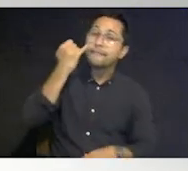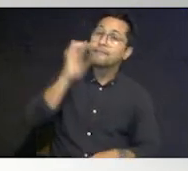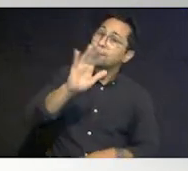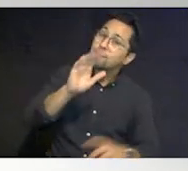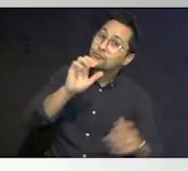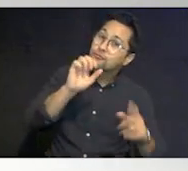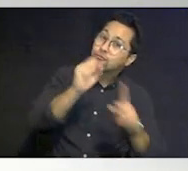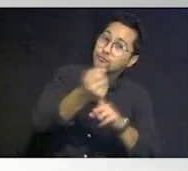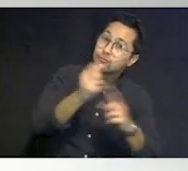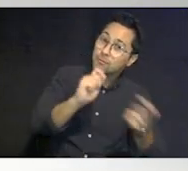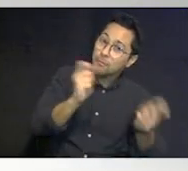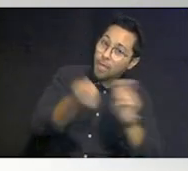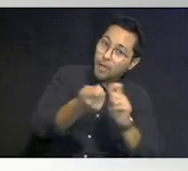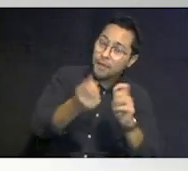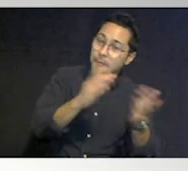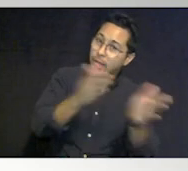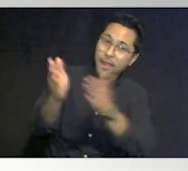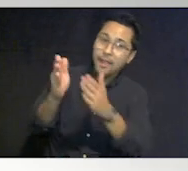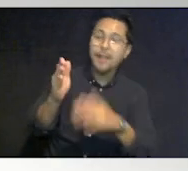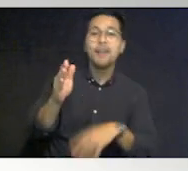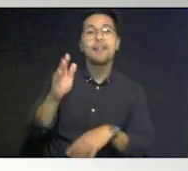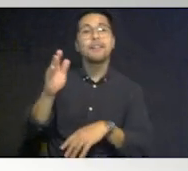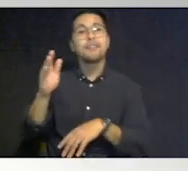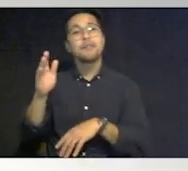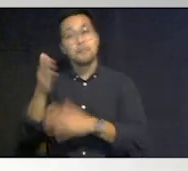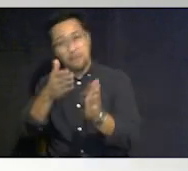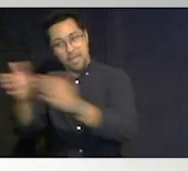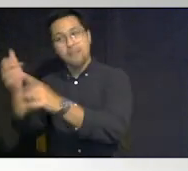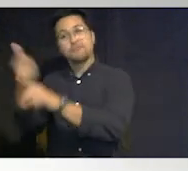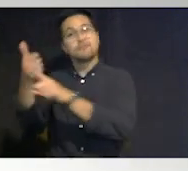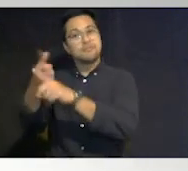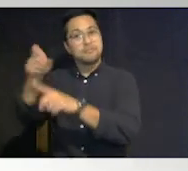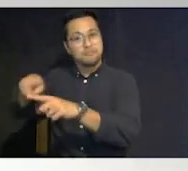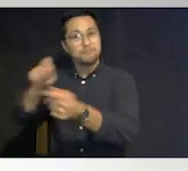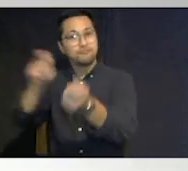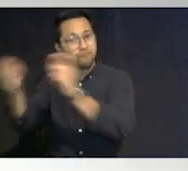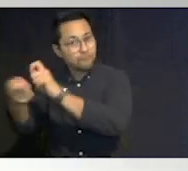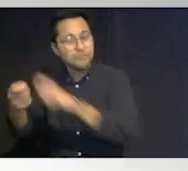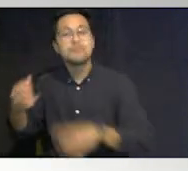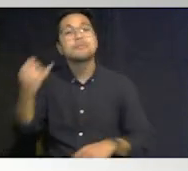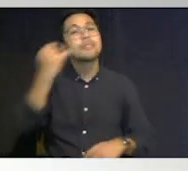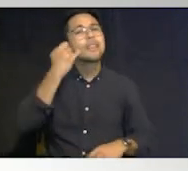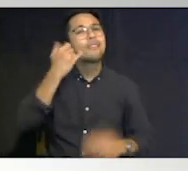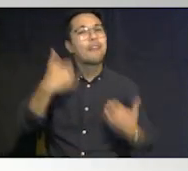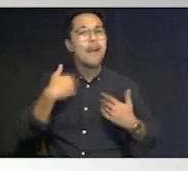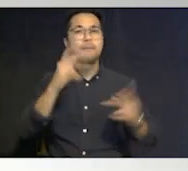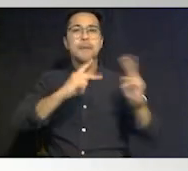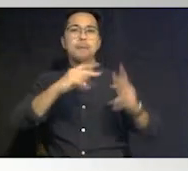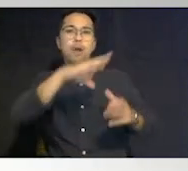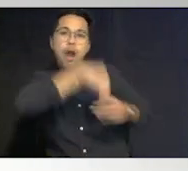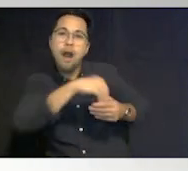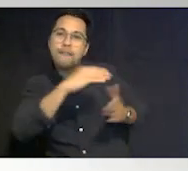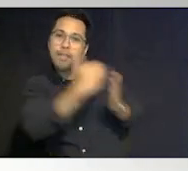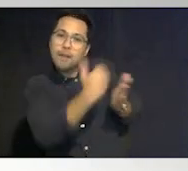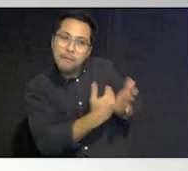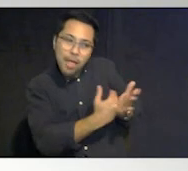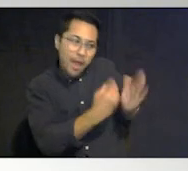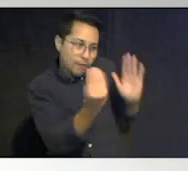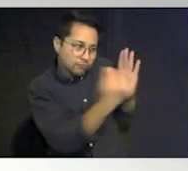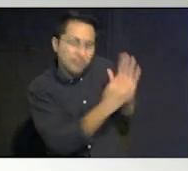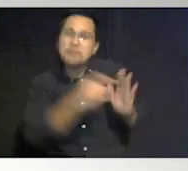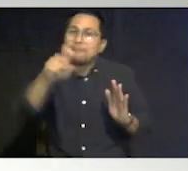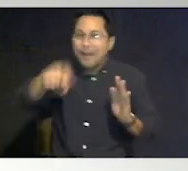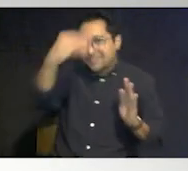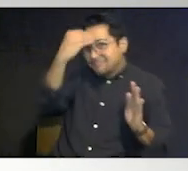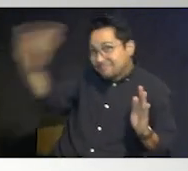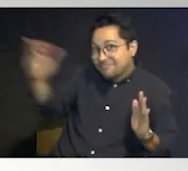change in your plan make sure if there's a role that some of the people are playing that you've listed in your plan make sure they know about that